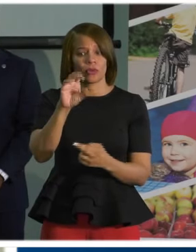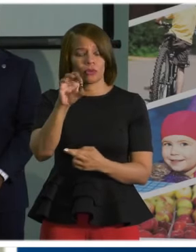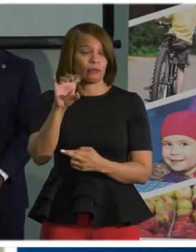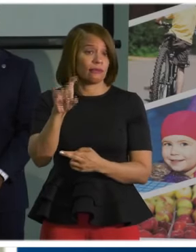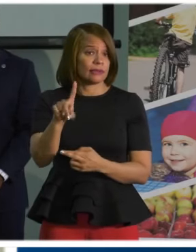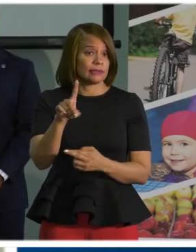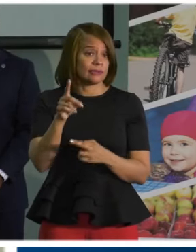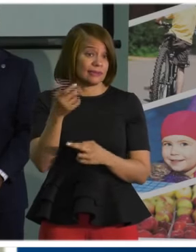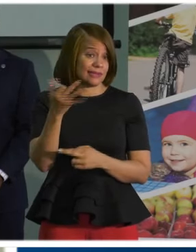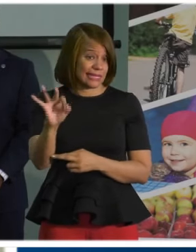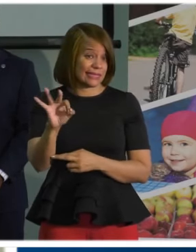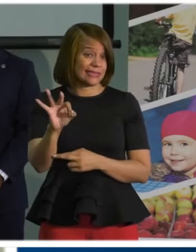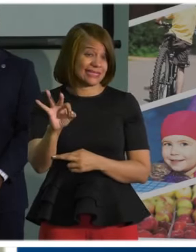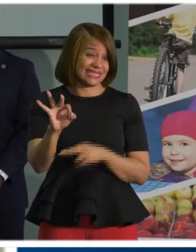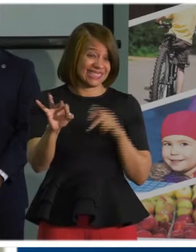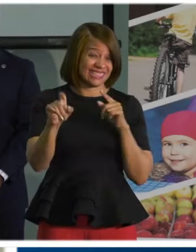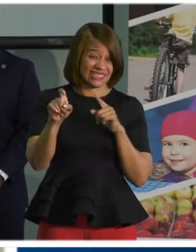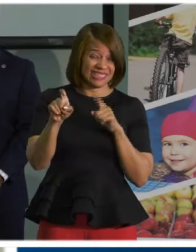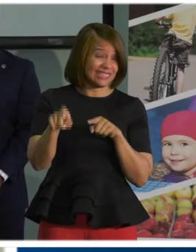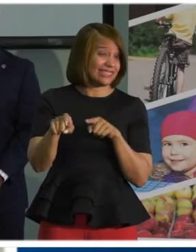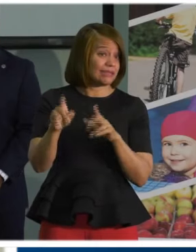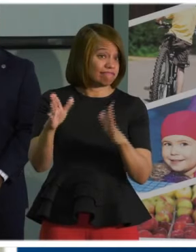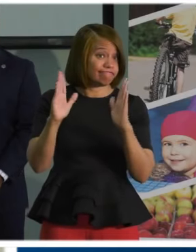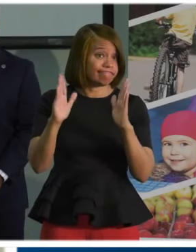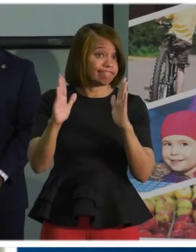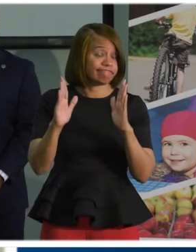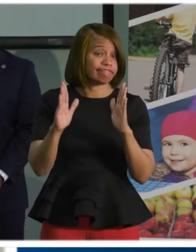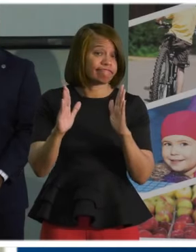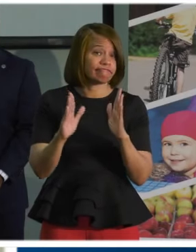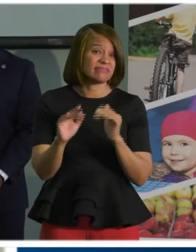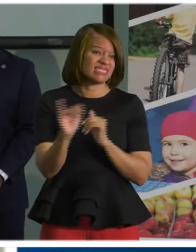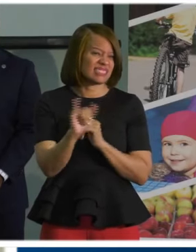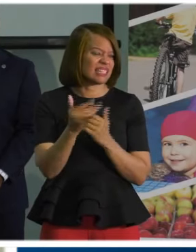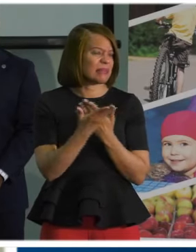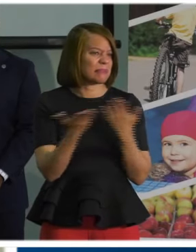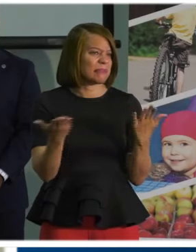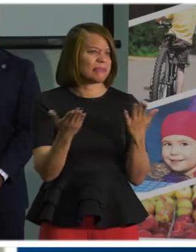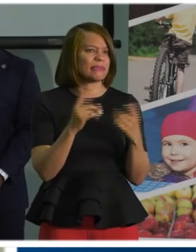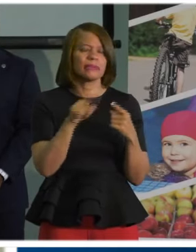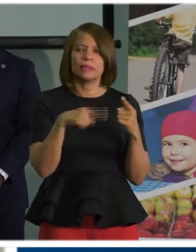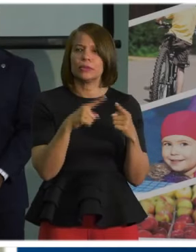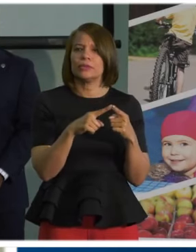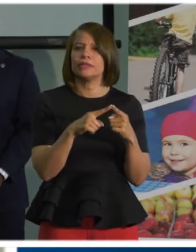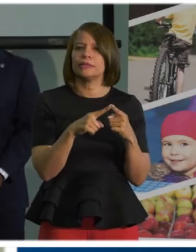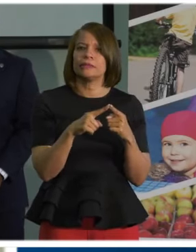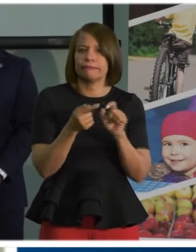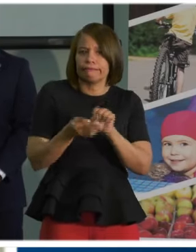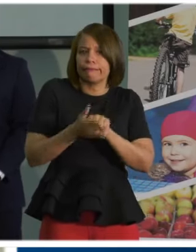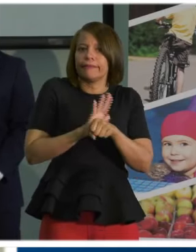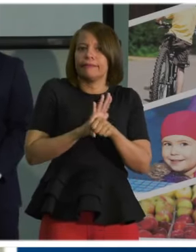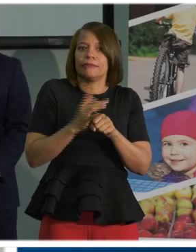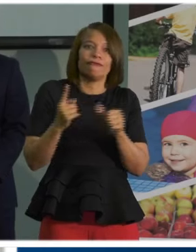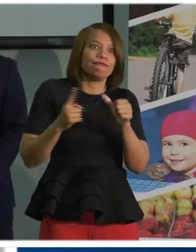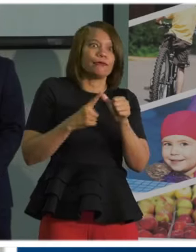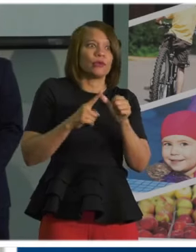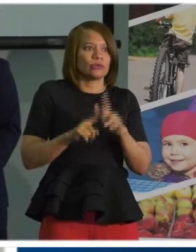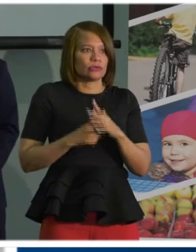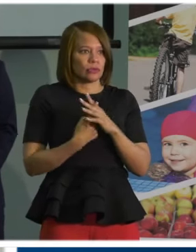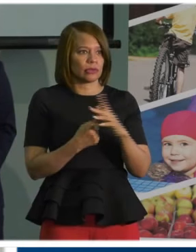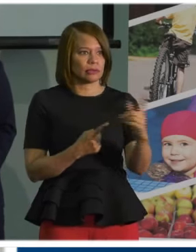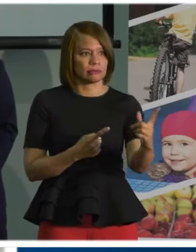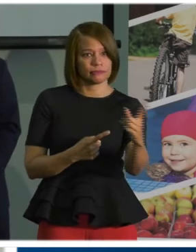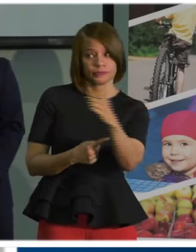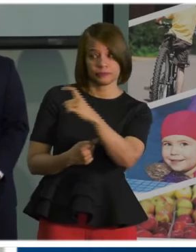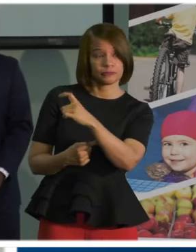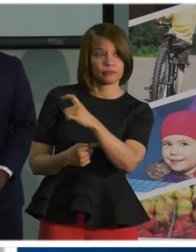uh, care and thoughtfulness as we did when the, uh, pandemic started. And are you